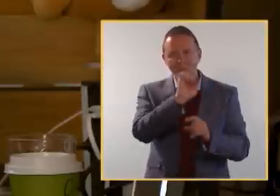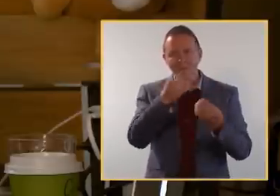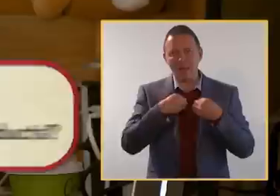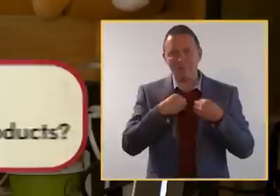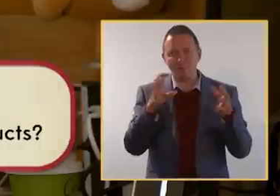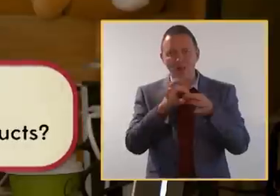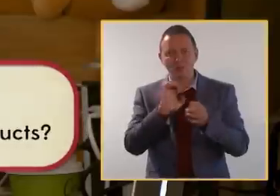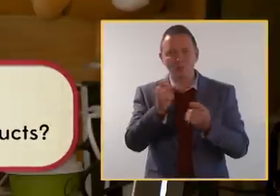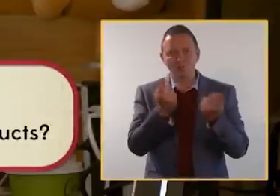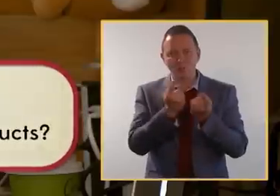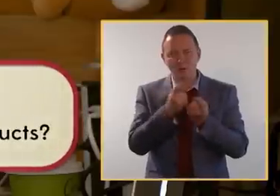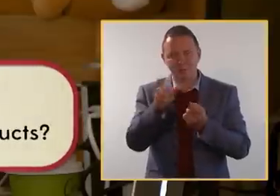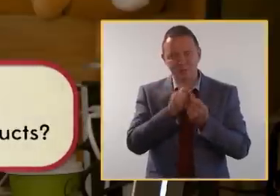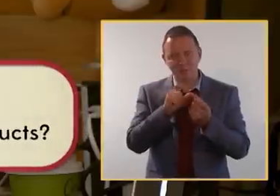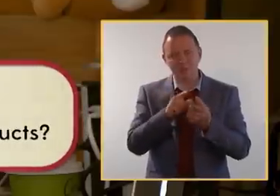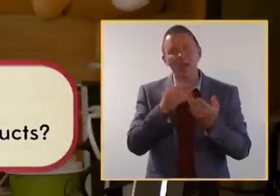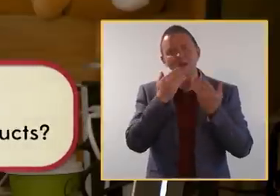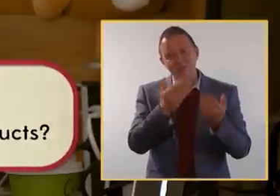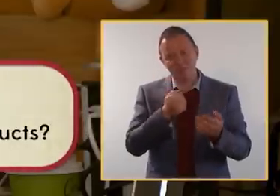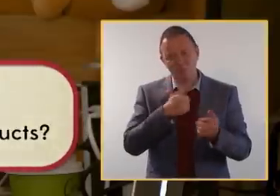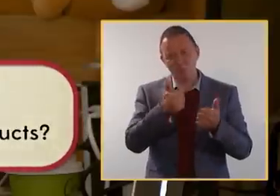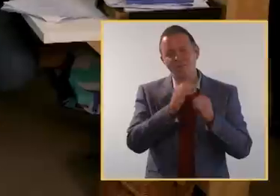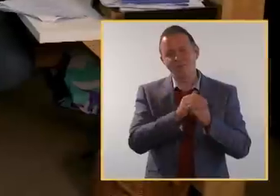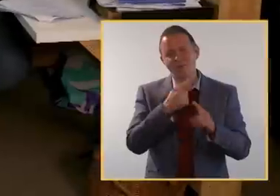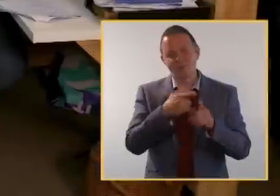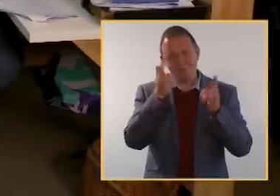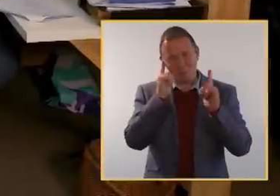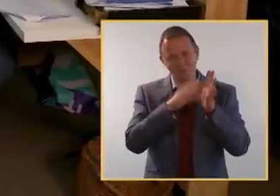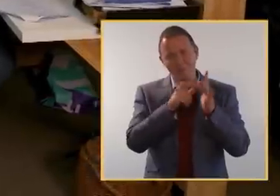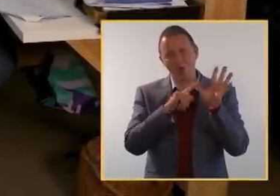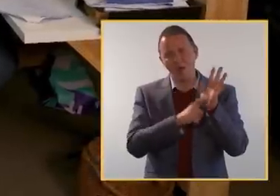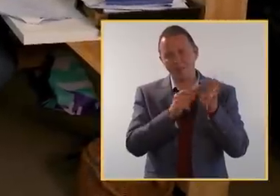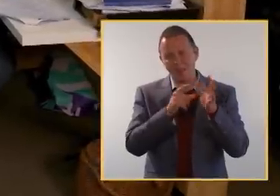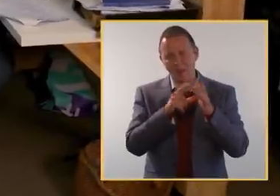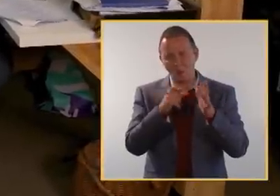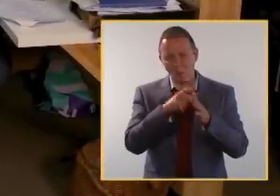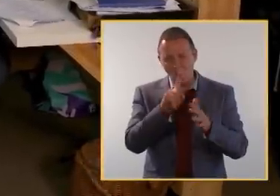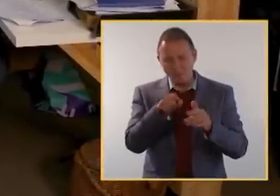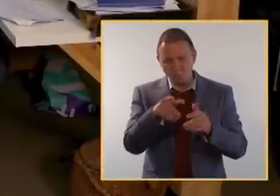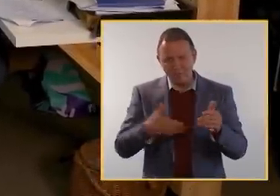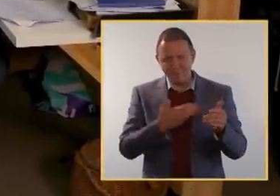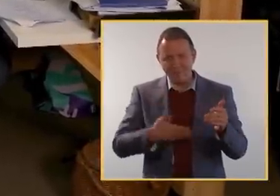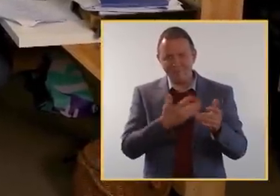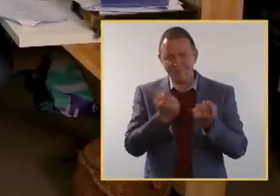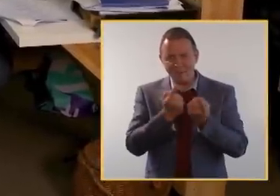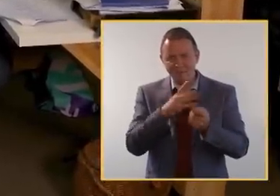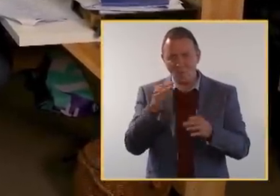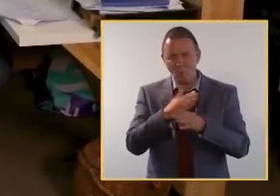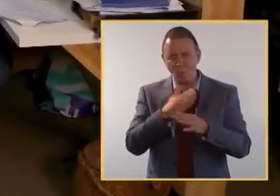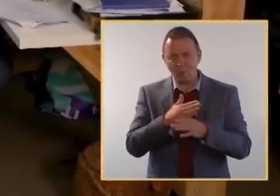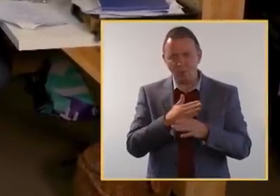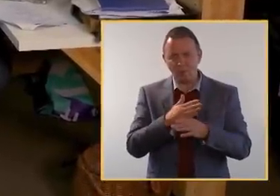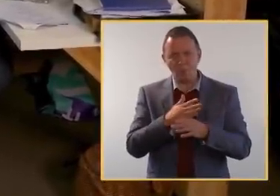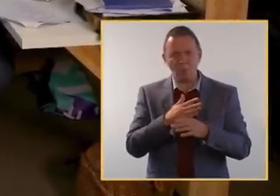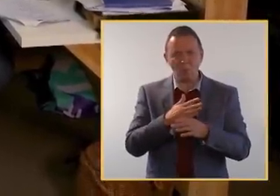they have and what their company's relationship is to the products they're selling. Thanks, my good friend and boss, Michael Badcock. No problem. Are you stealing stationery from